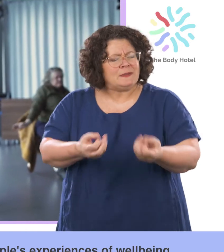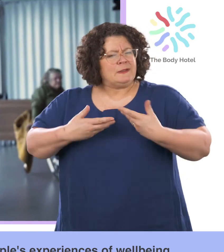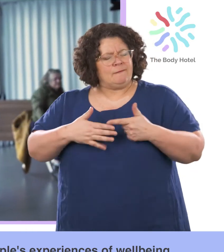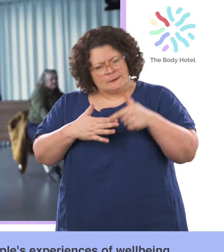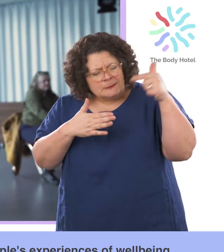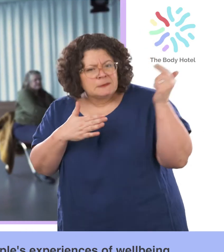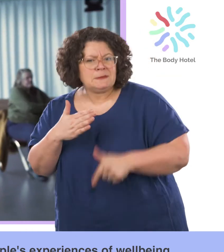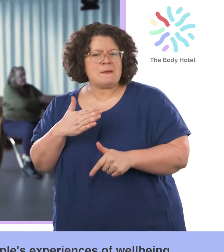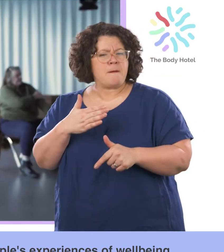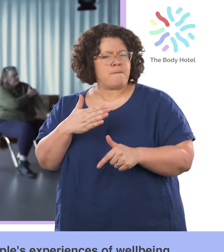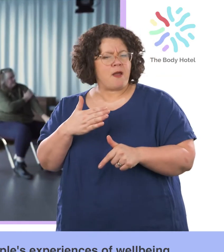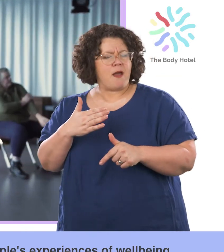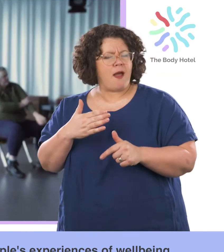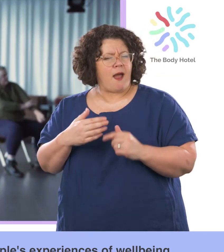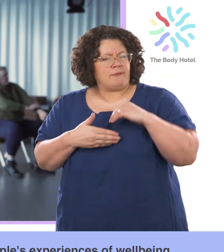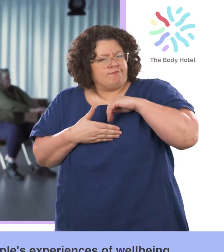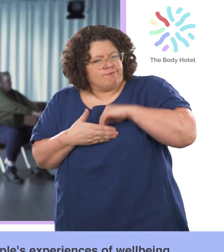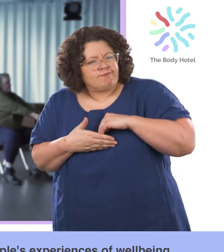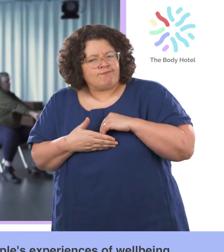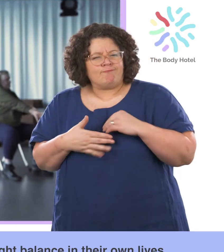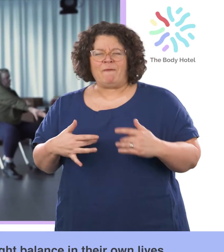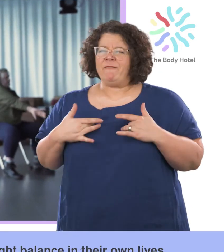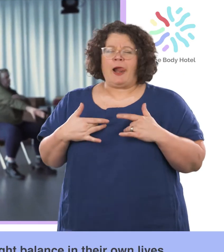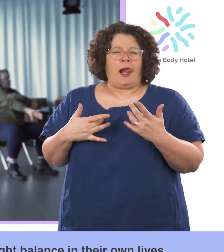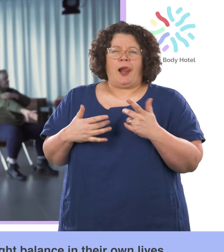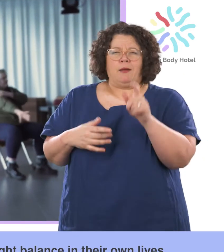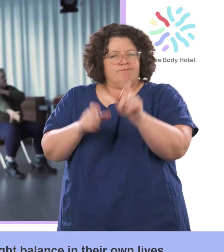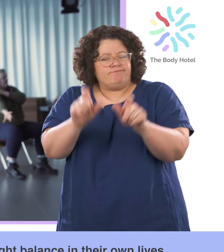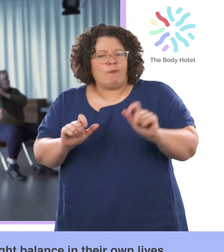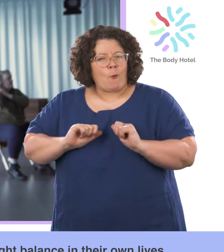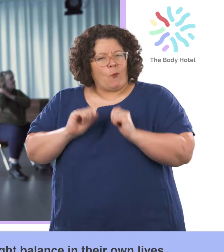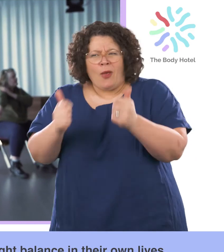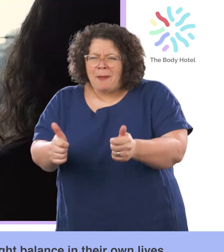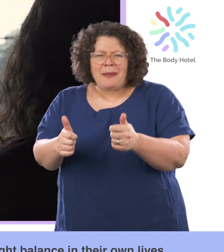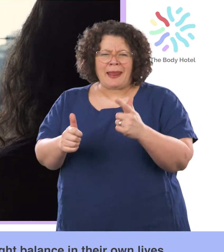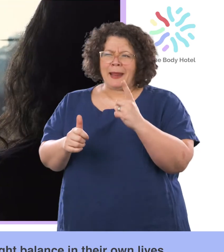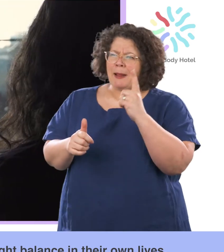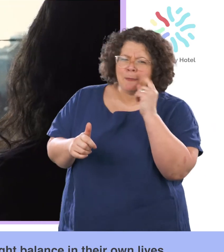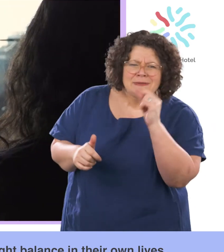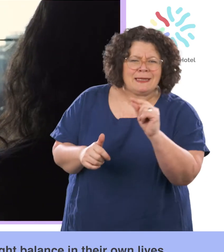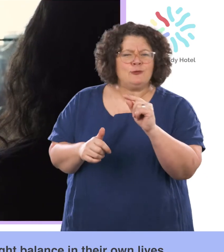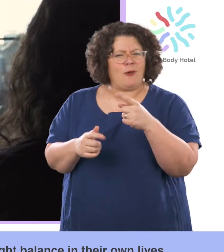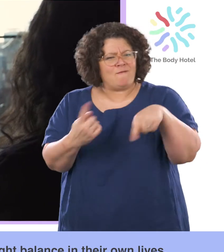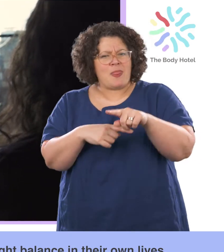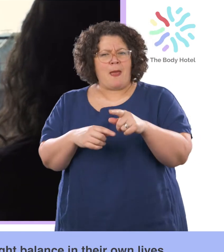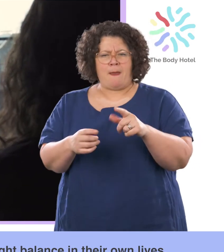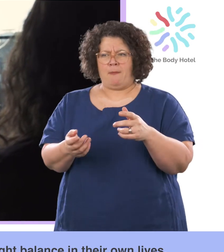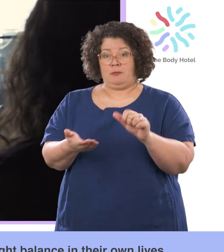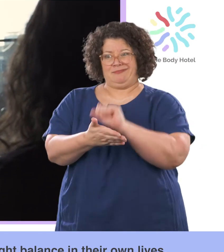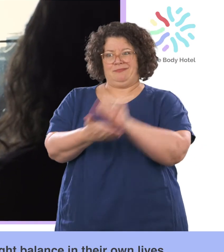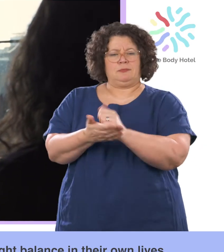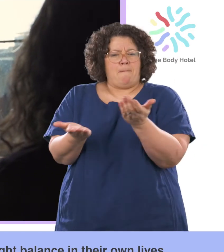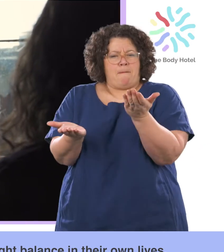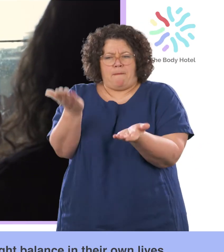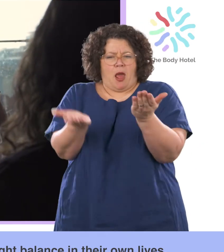dimension I feel to people's experiences of well-being and potential for them and getting the right